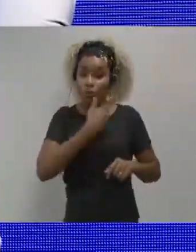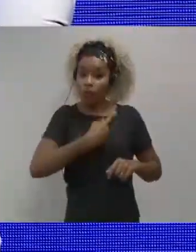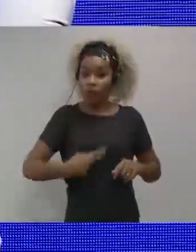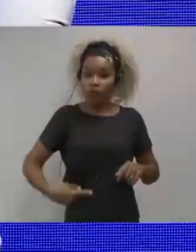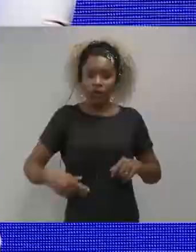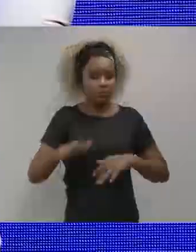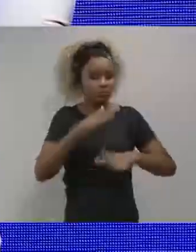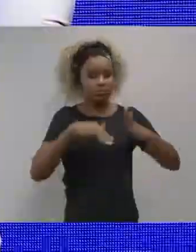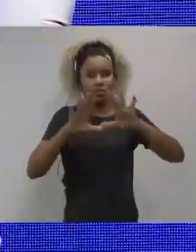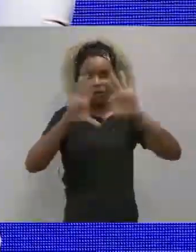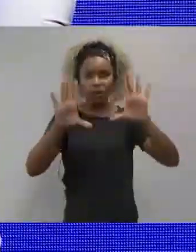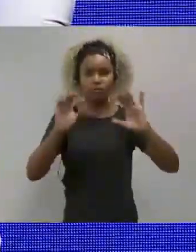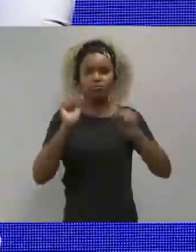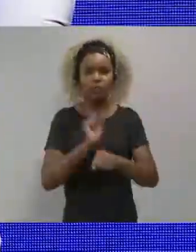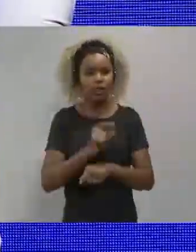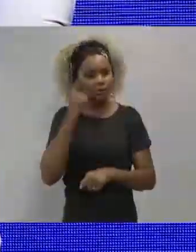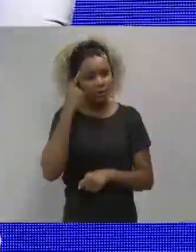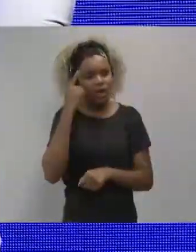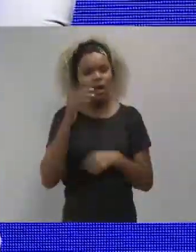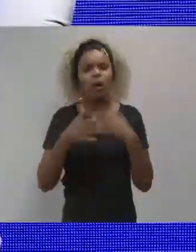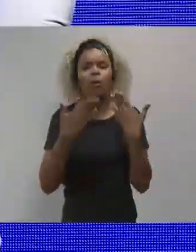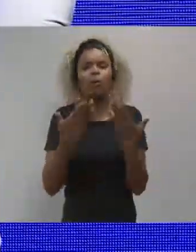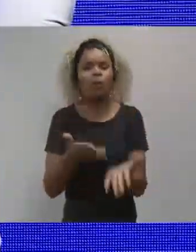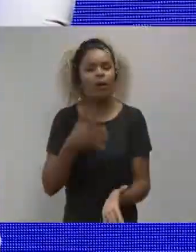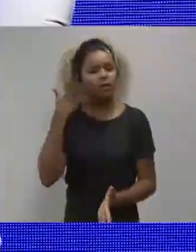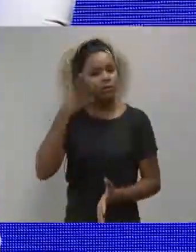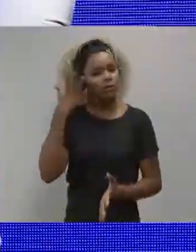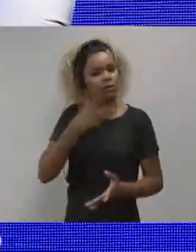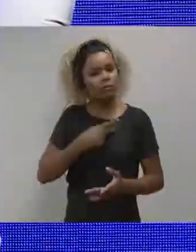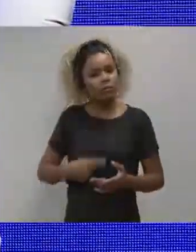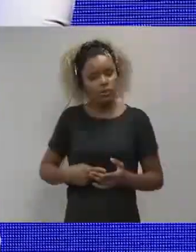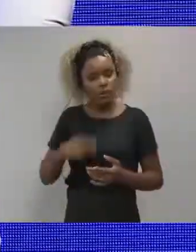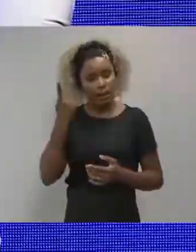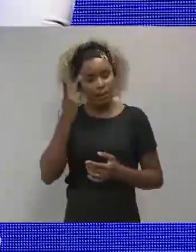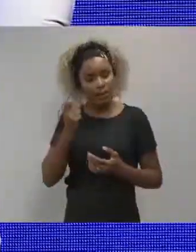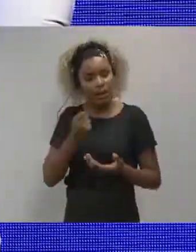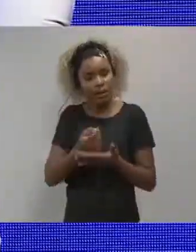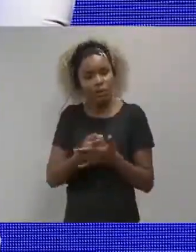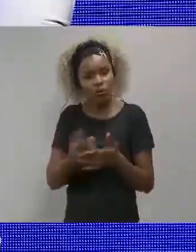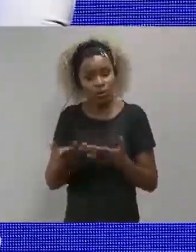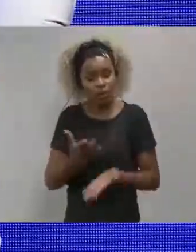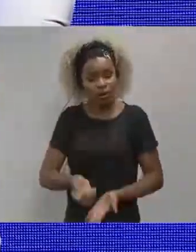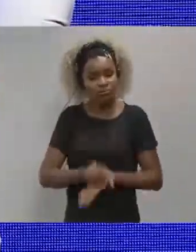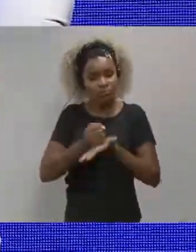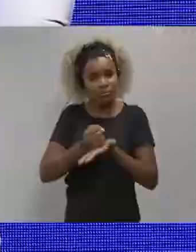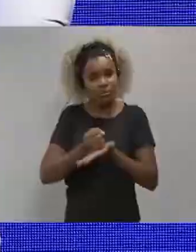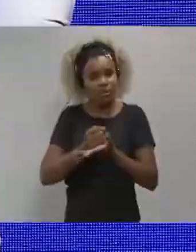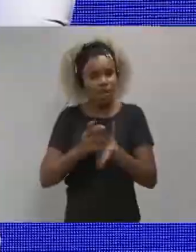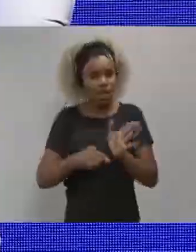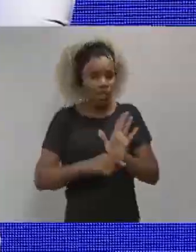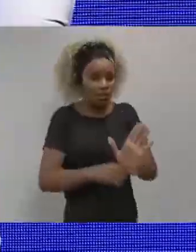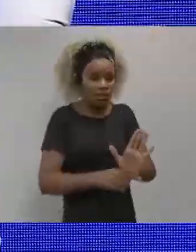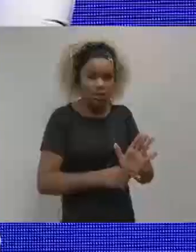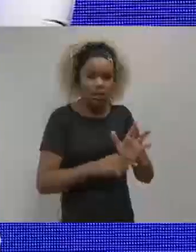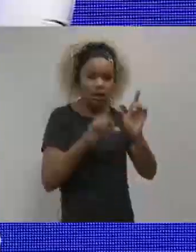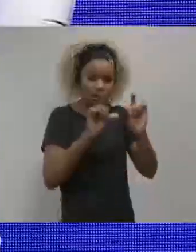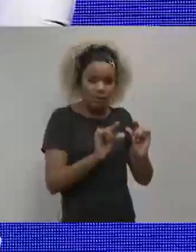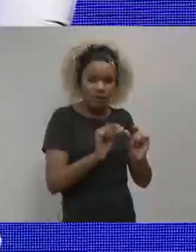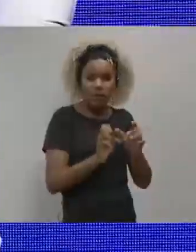in the state in a bigger scope. What is this public policy that I want to promote?